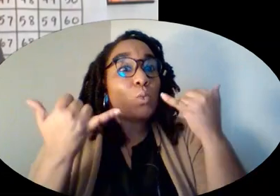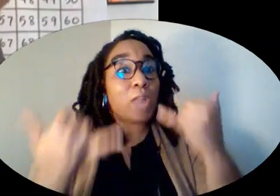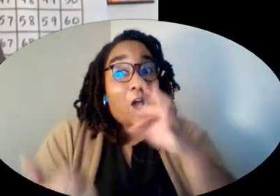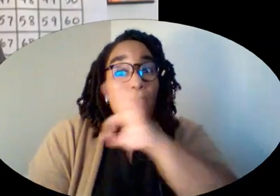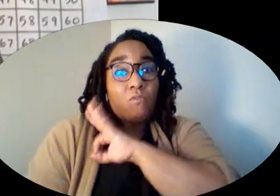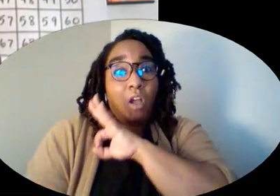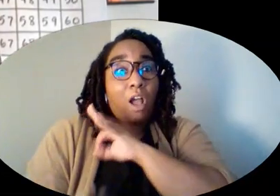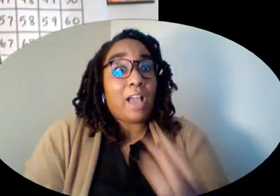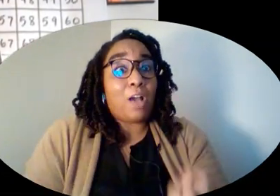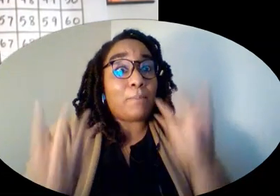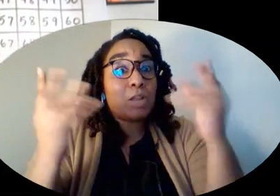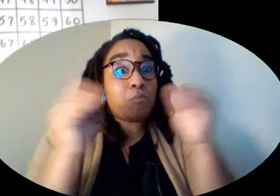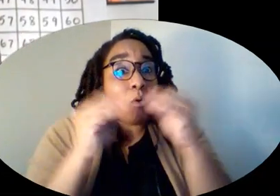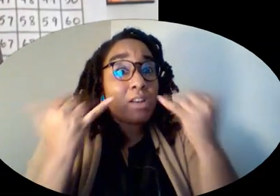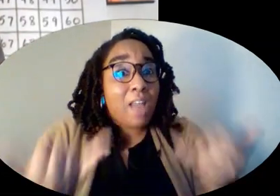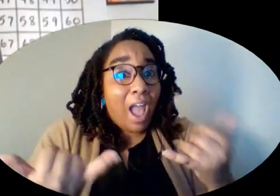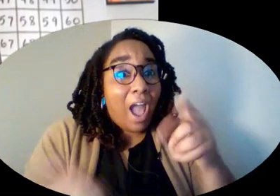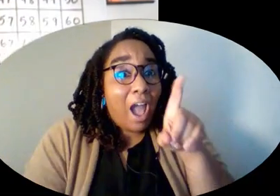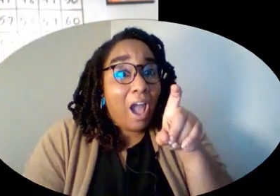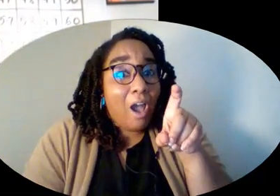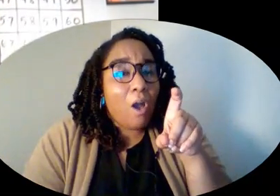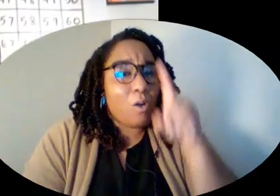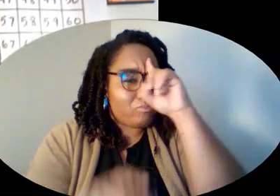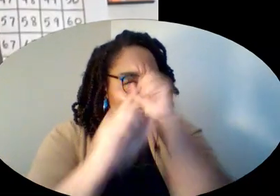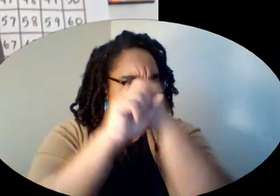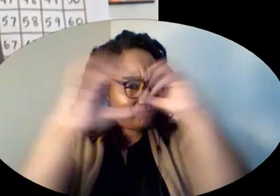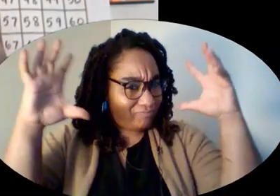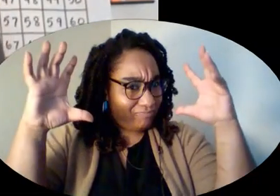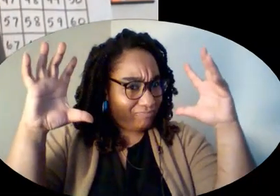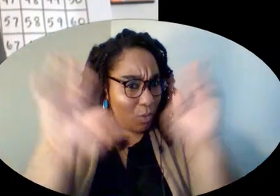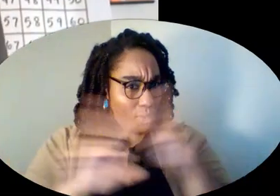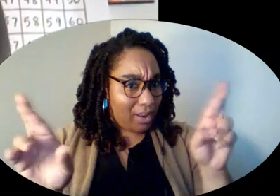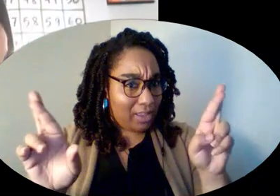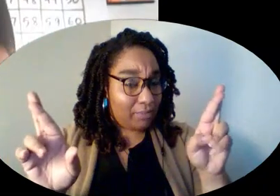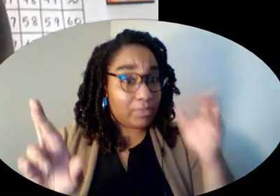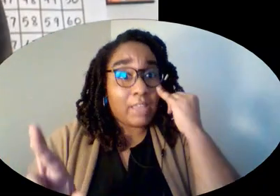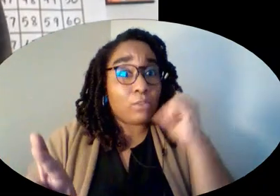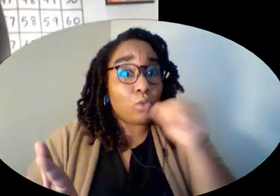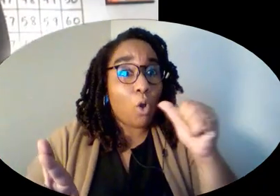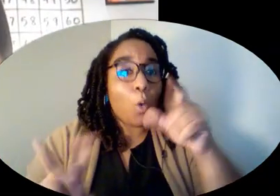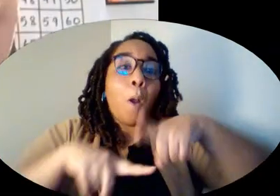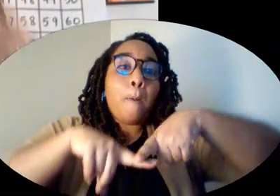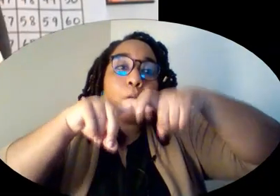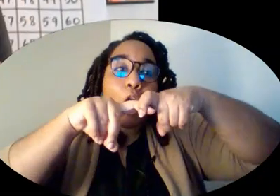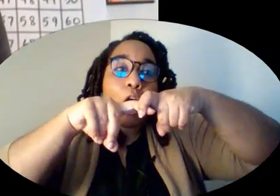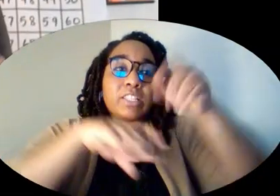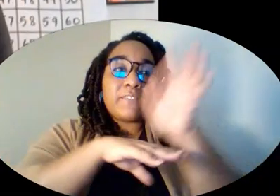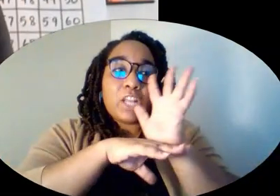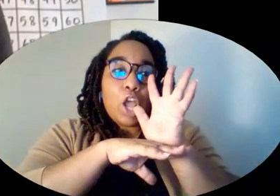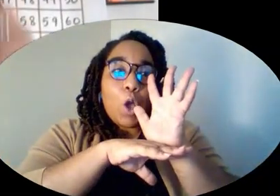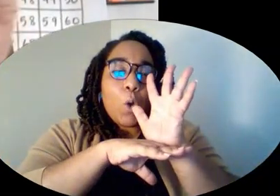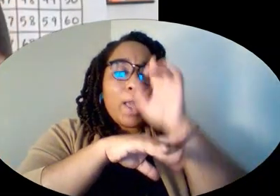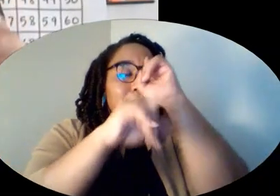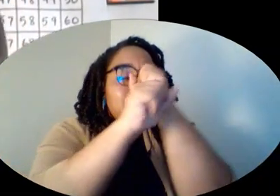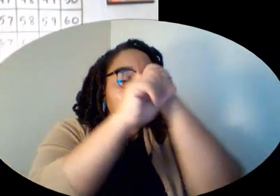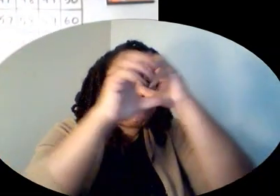has now. Do you have the picture on your mind? If you don't, you need to hit pause and get that picture in